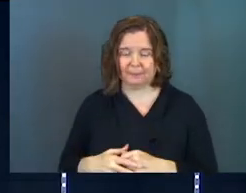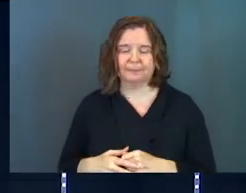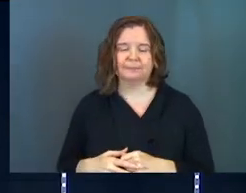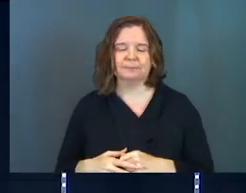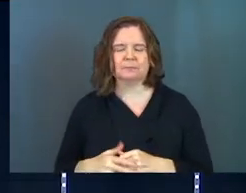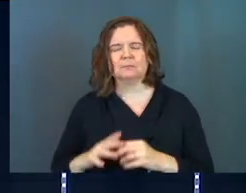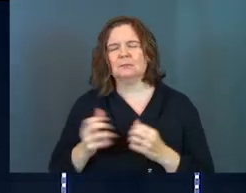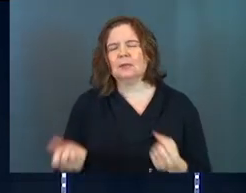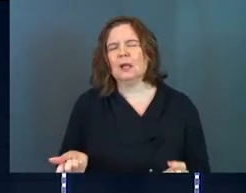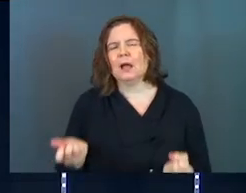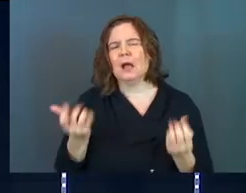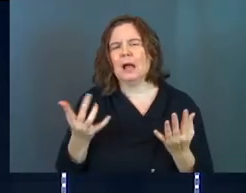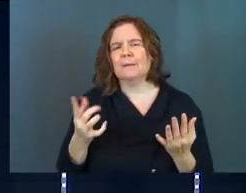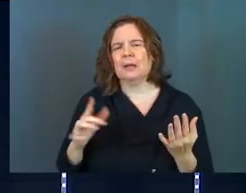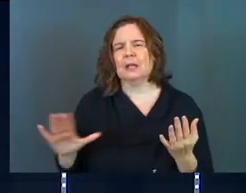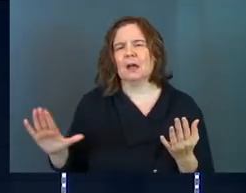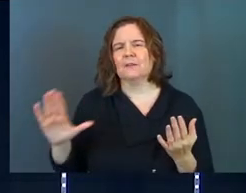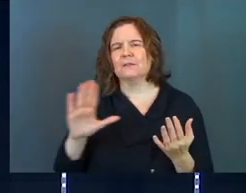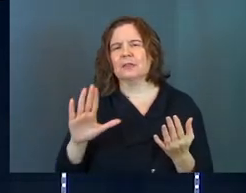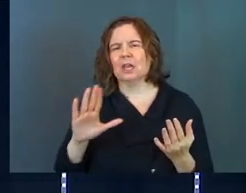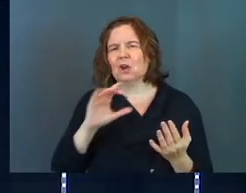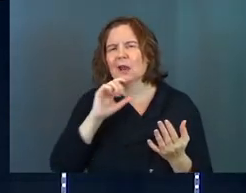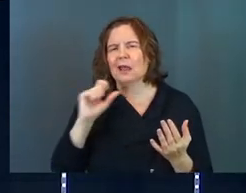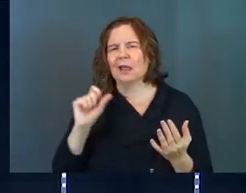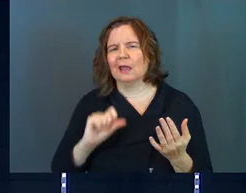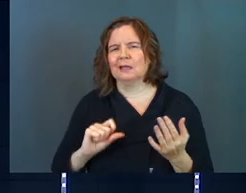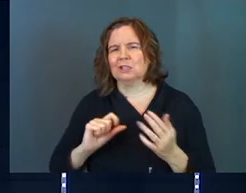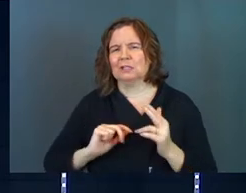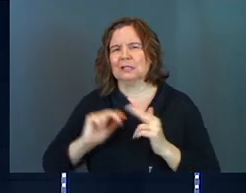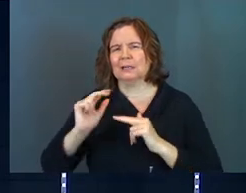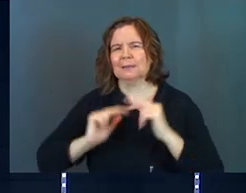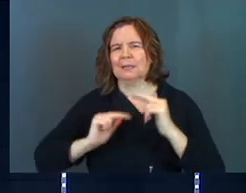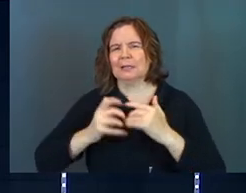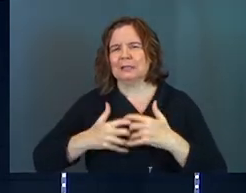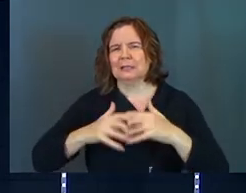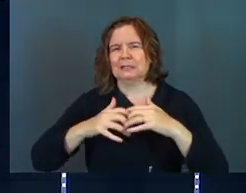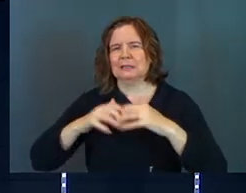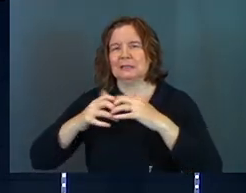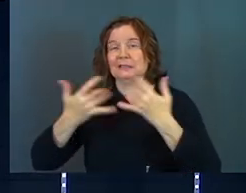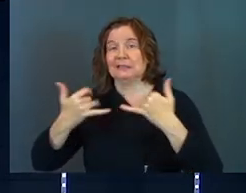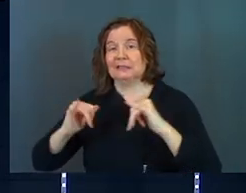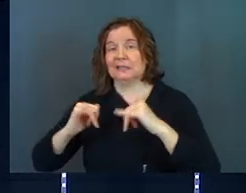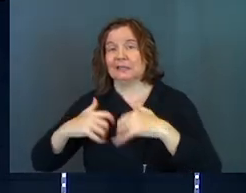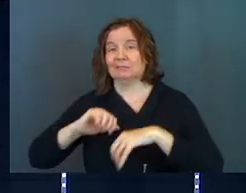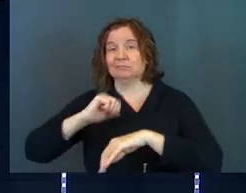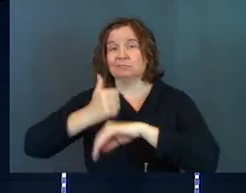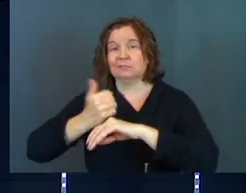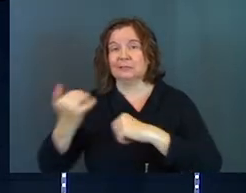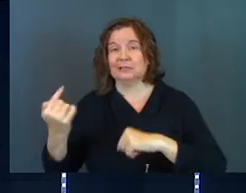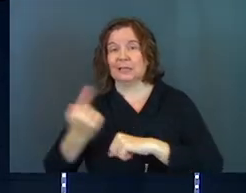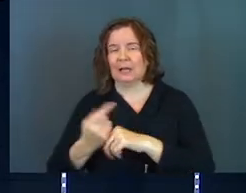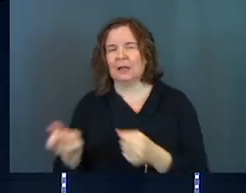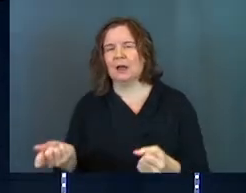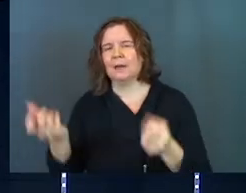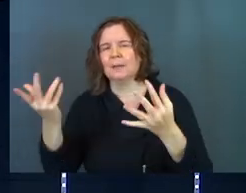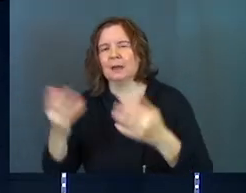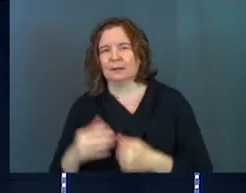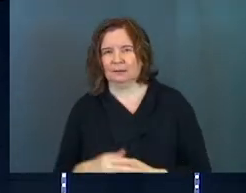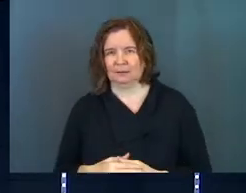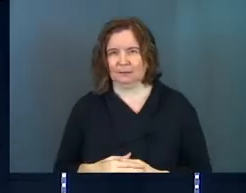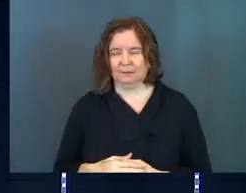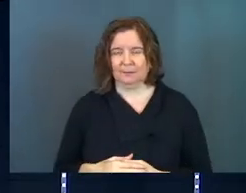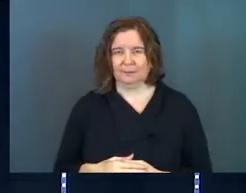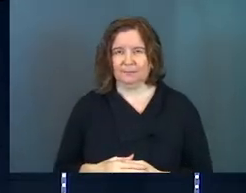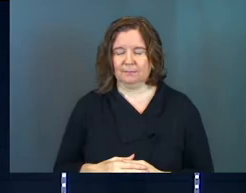how many of their ancient buildings and relics still exist today? I